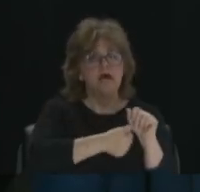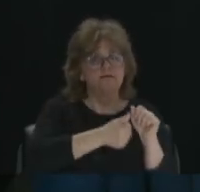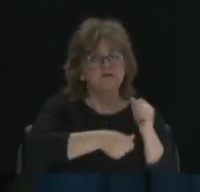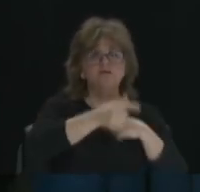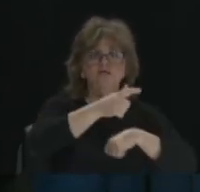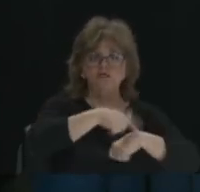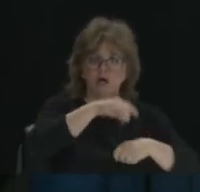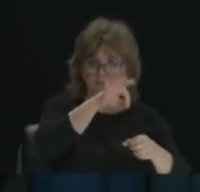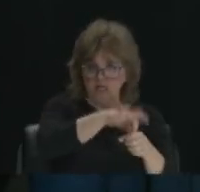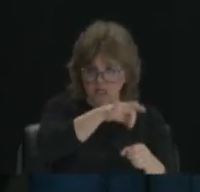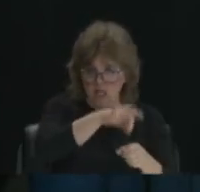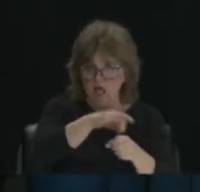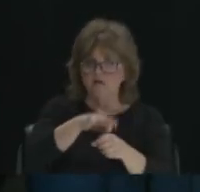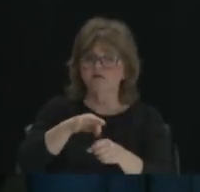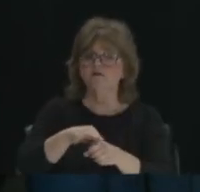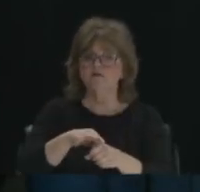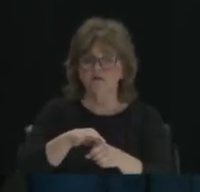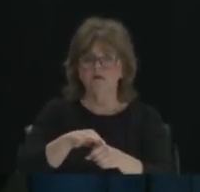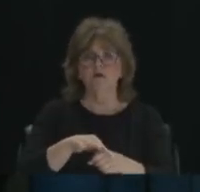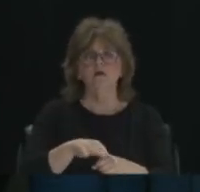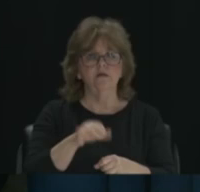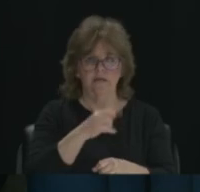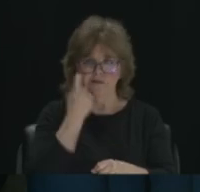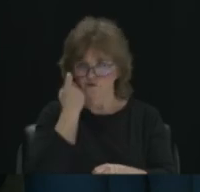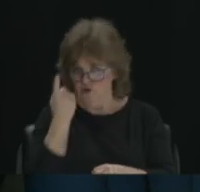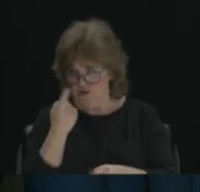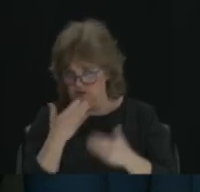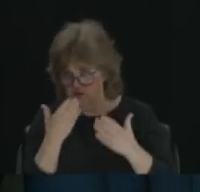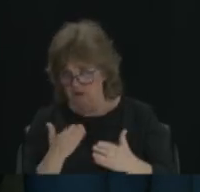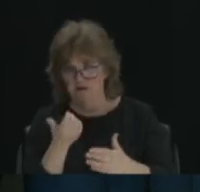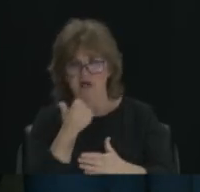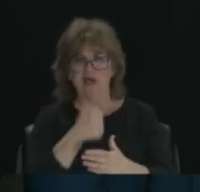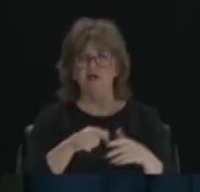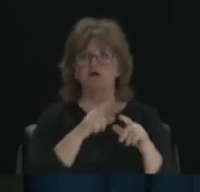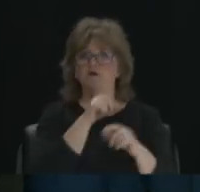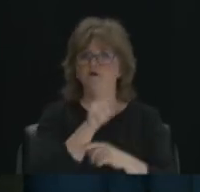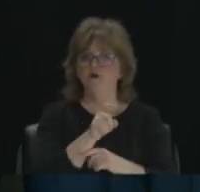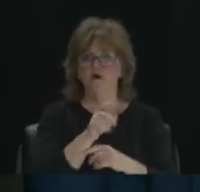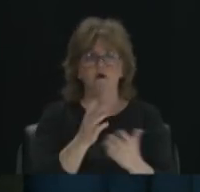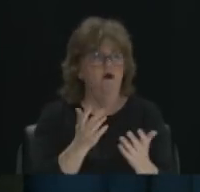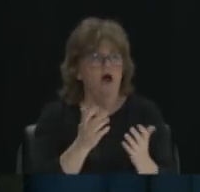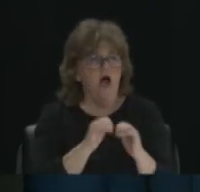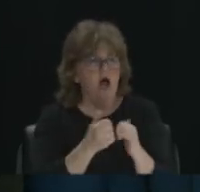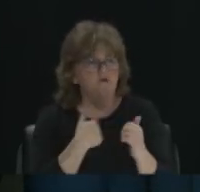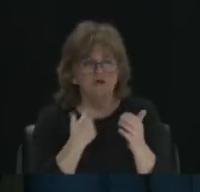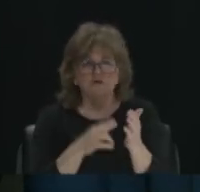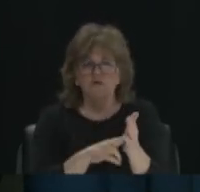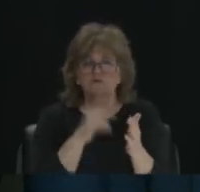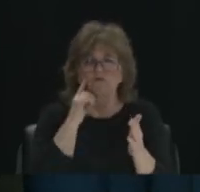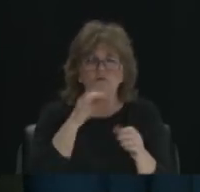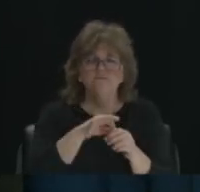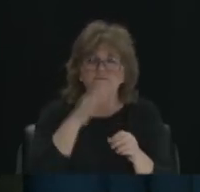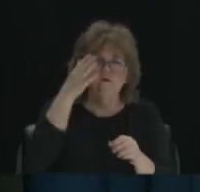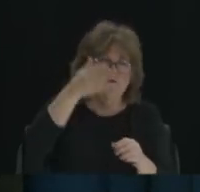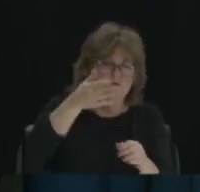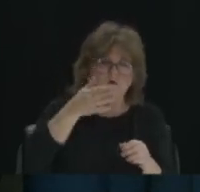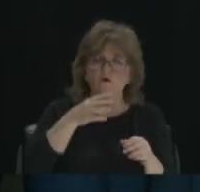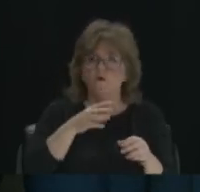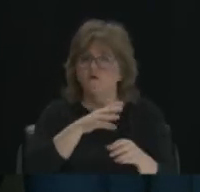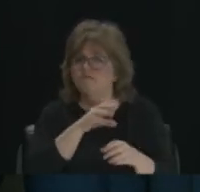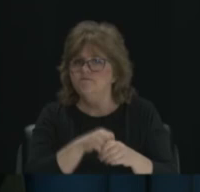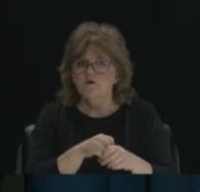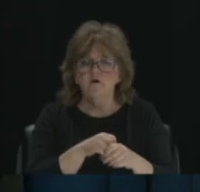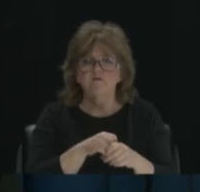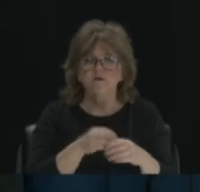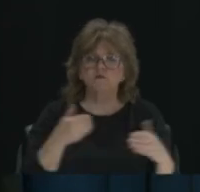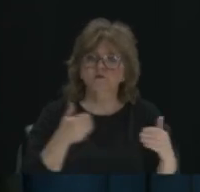as you suggested. And if you have further questions, either about how to become a registered voter or perhaps how to participate in